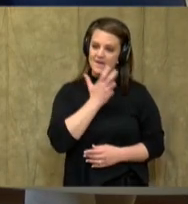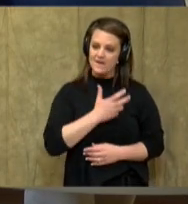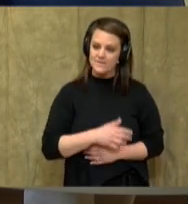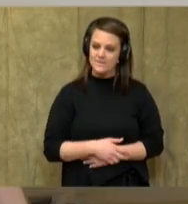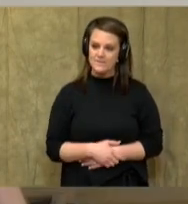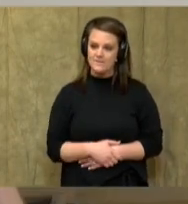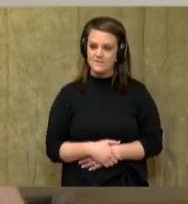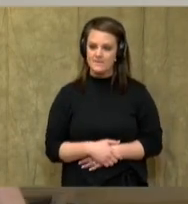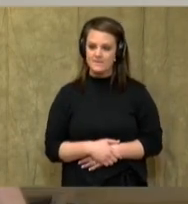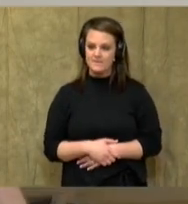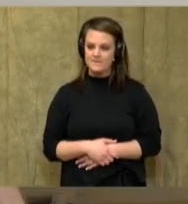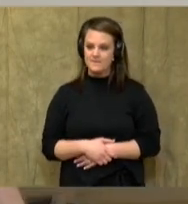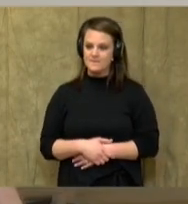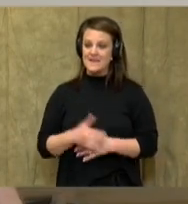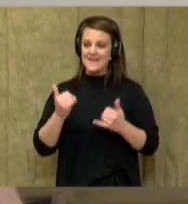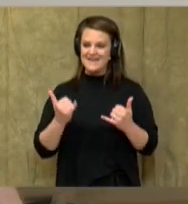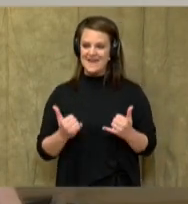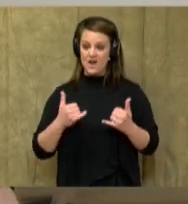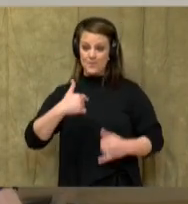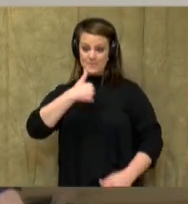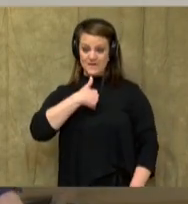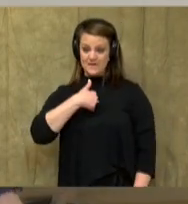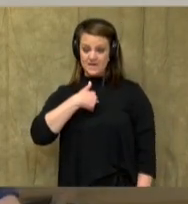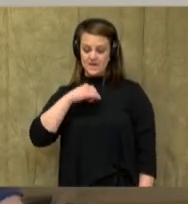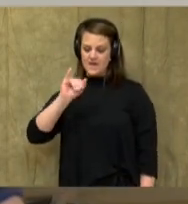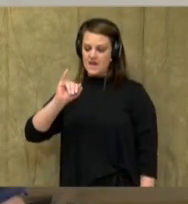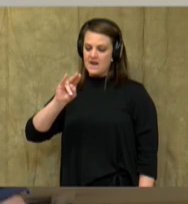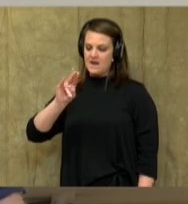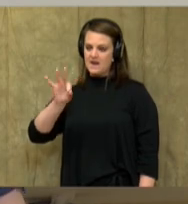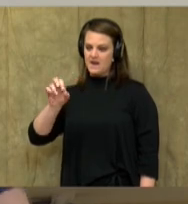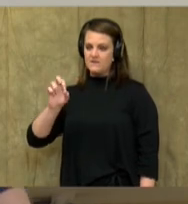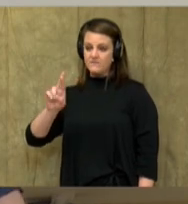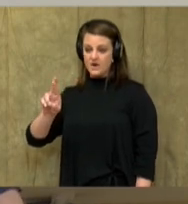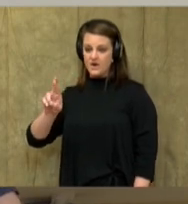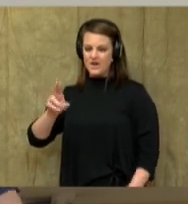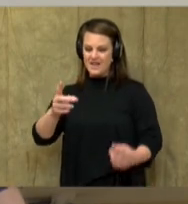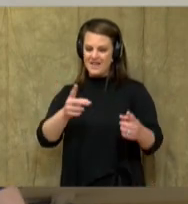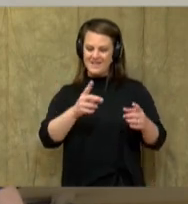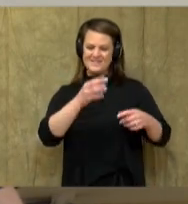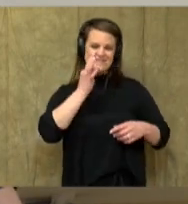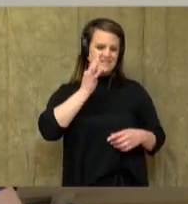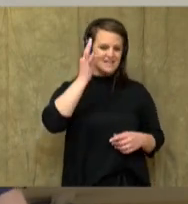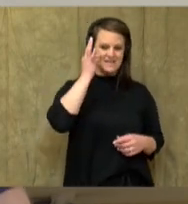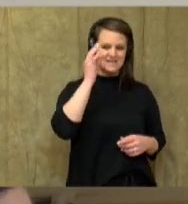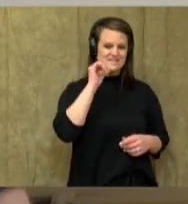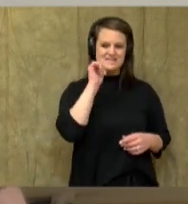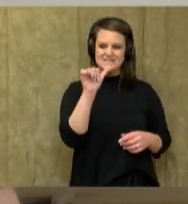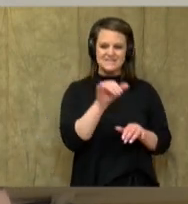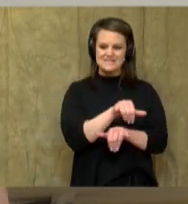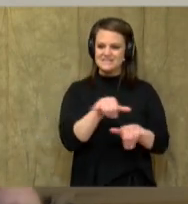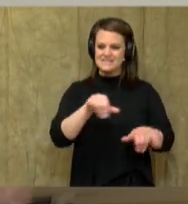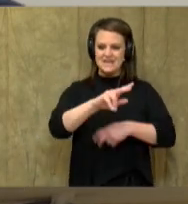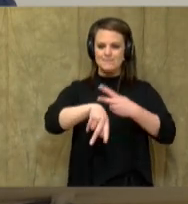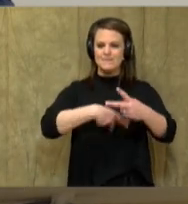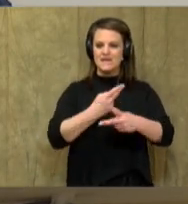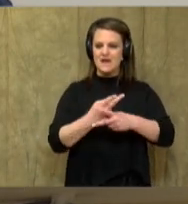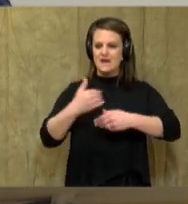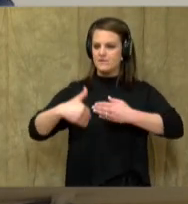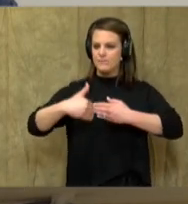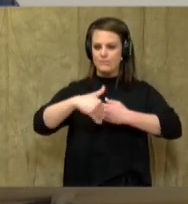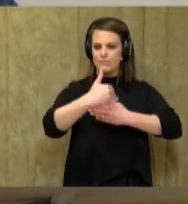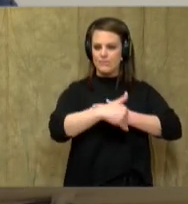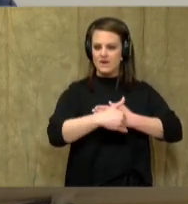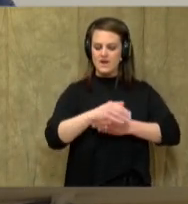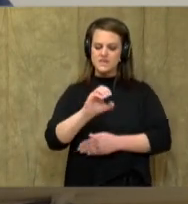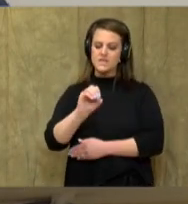I can infer too that they didn't make the type of bread that we have today. Because they